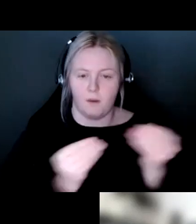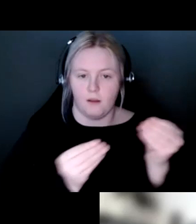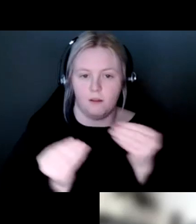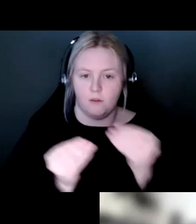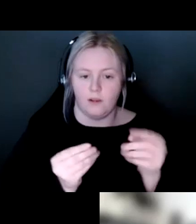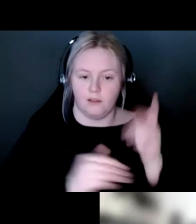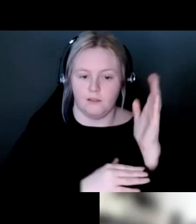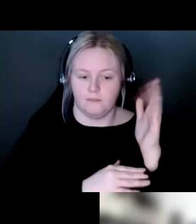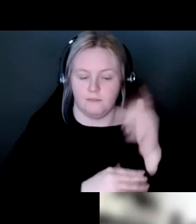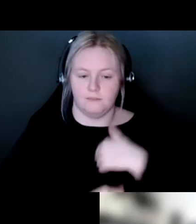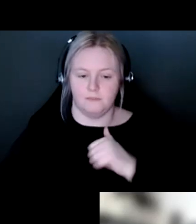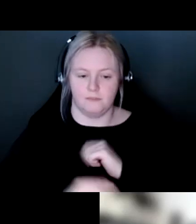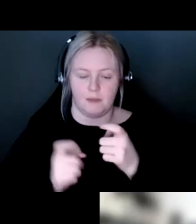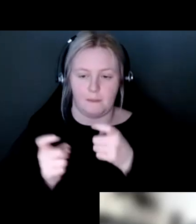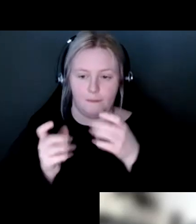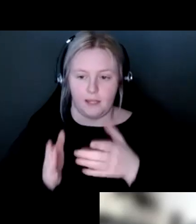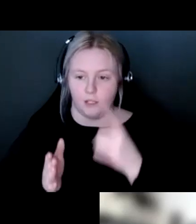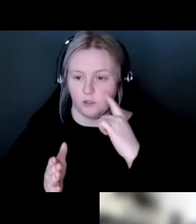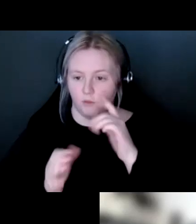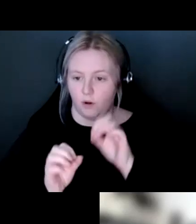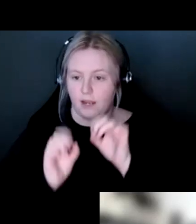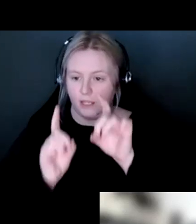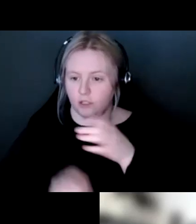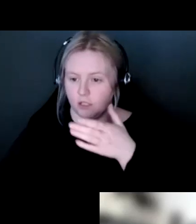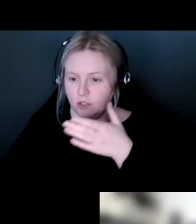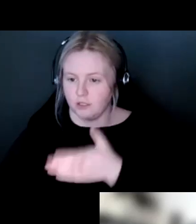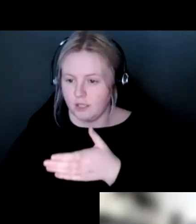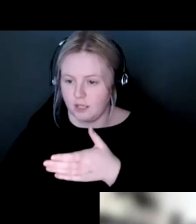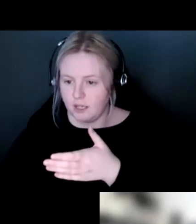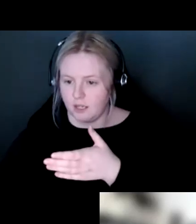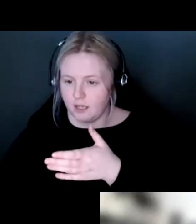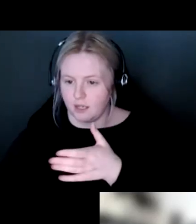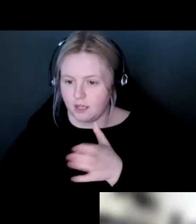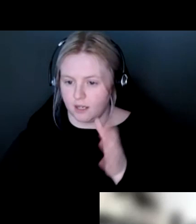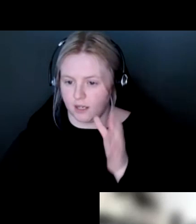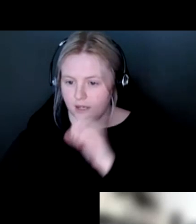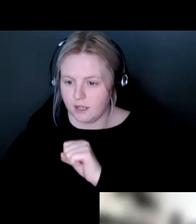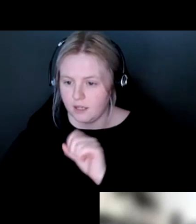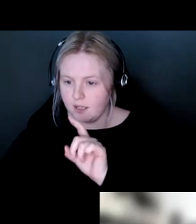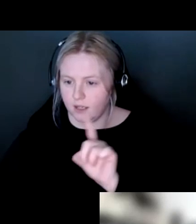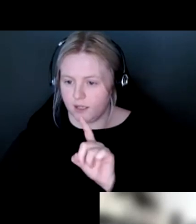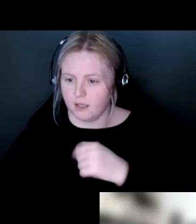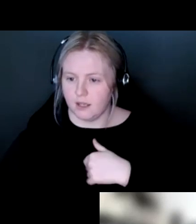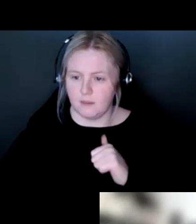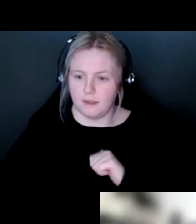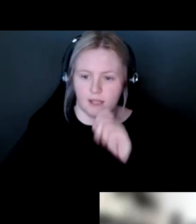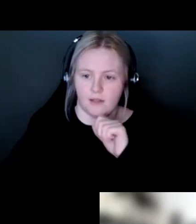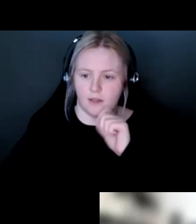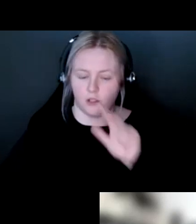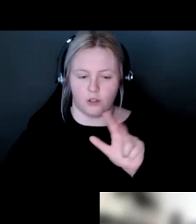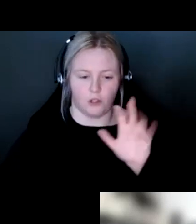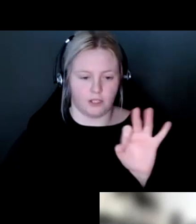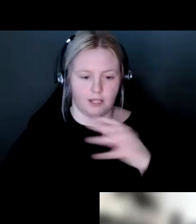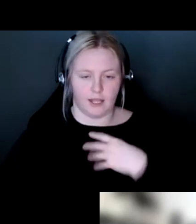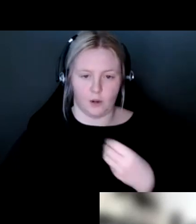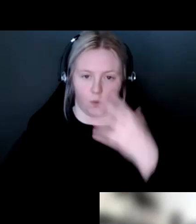manager of education at fighting blindness Canada, and just a quick description of myself. I am a 39 year old curvaceous white